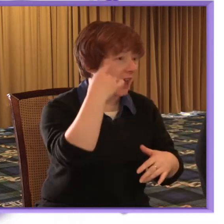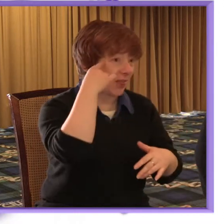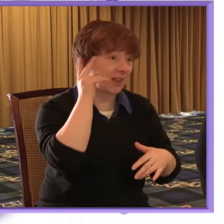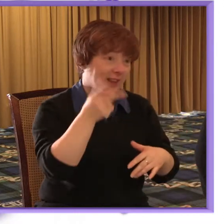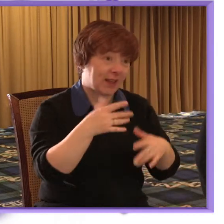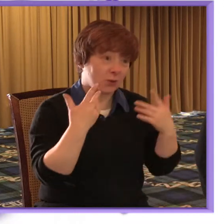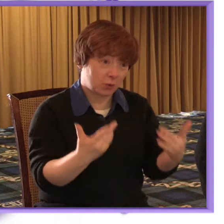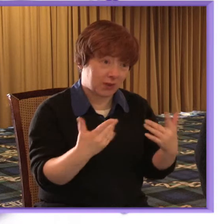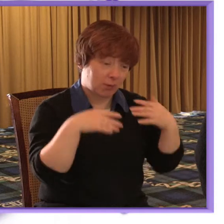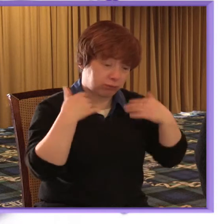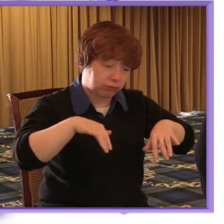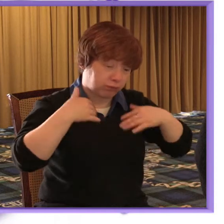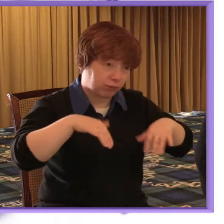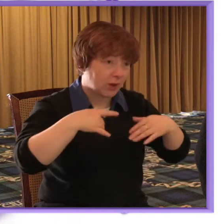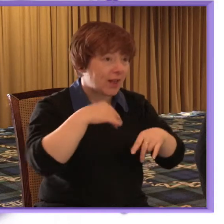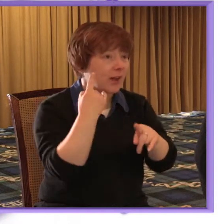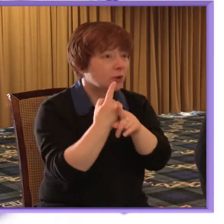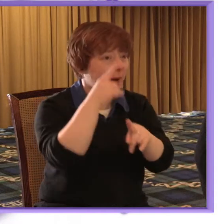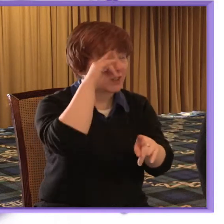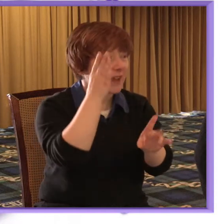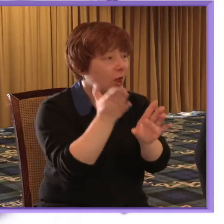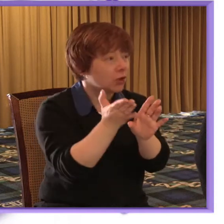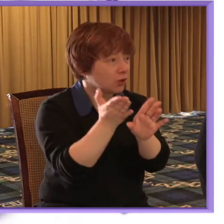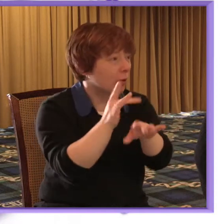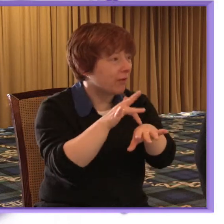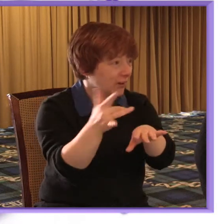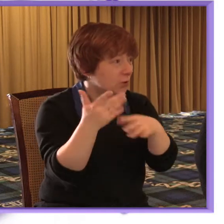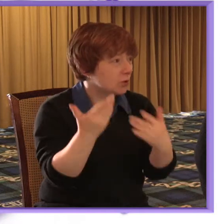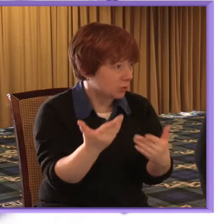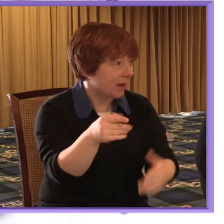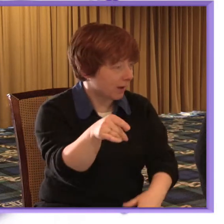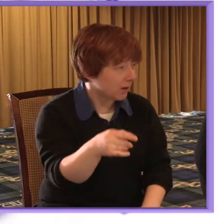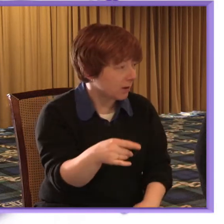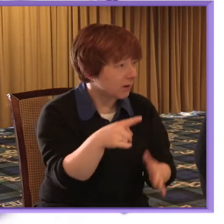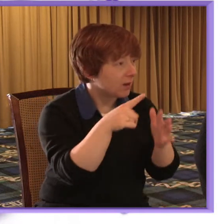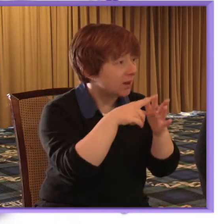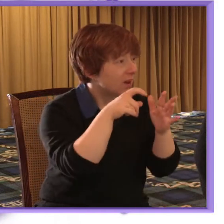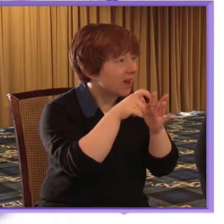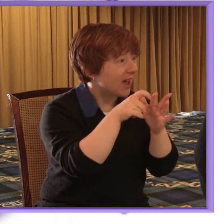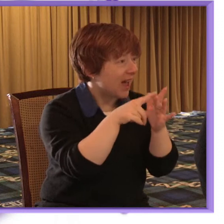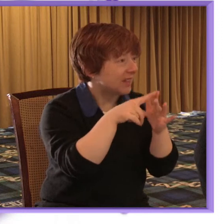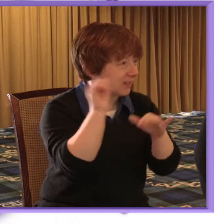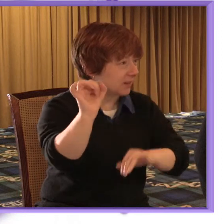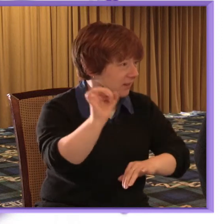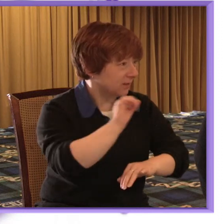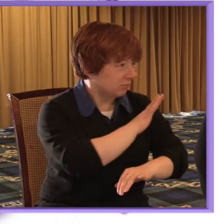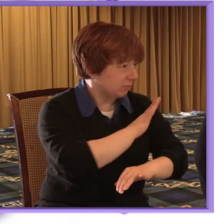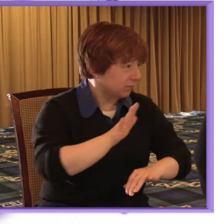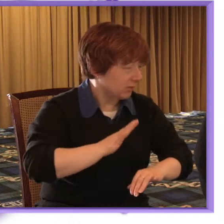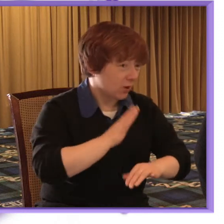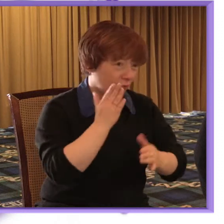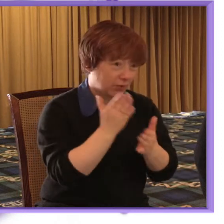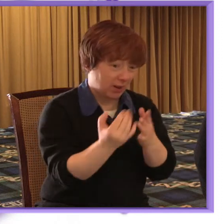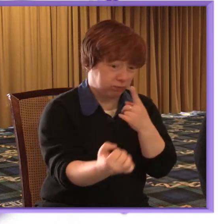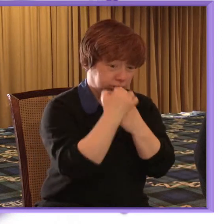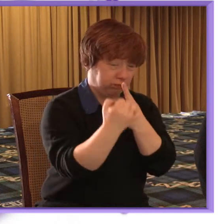piece today that was about psychological professions and Eddie's journey in that really struck a chord with me because